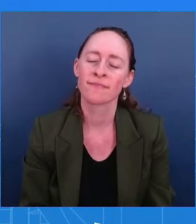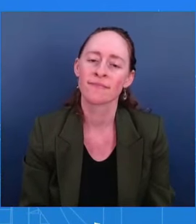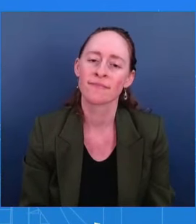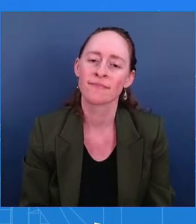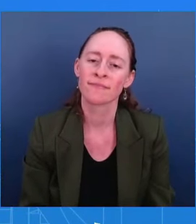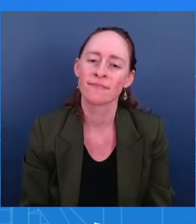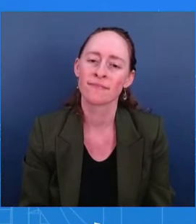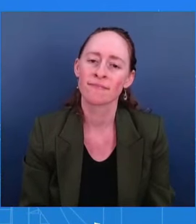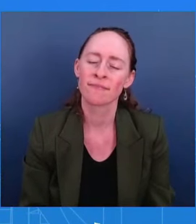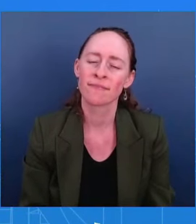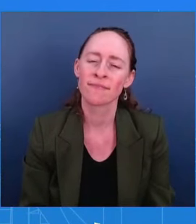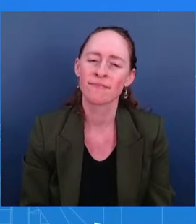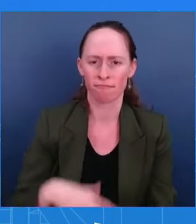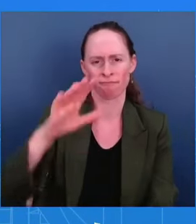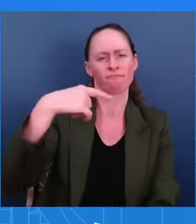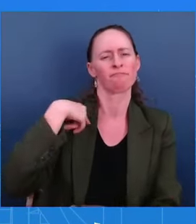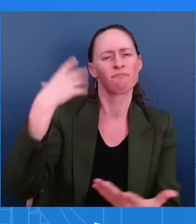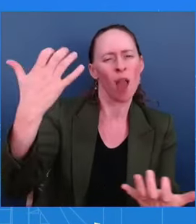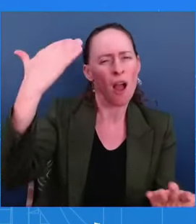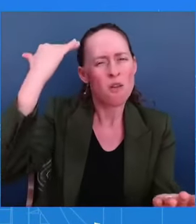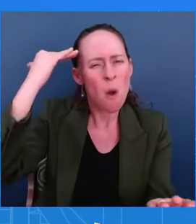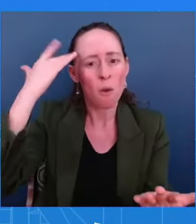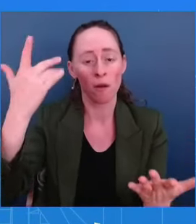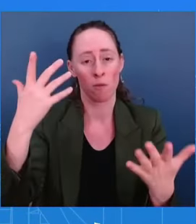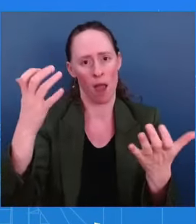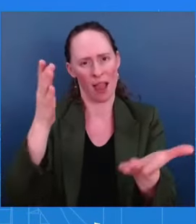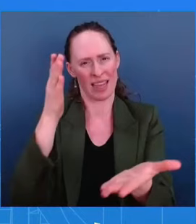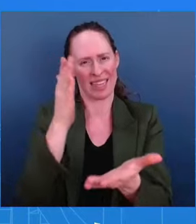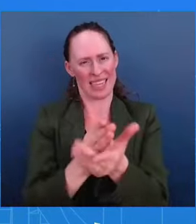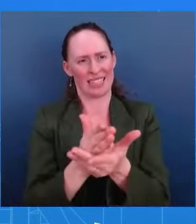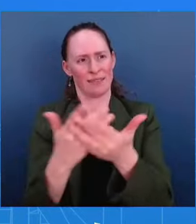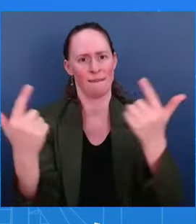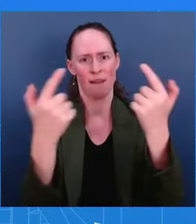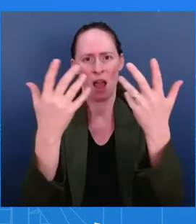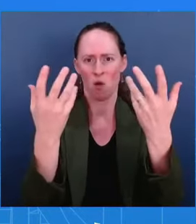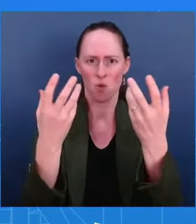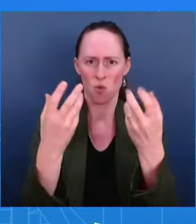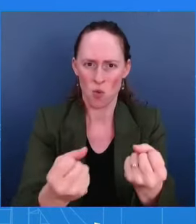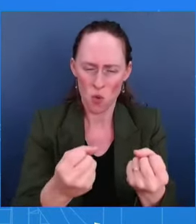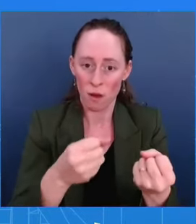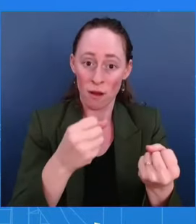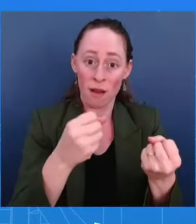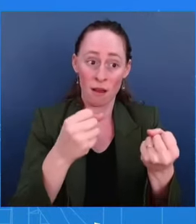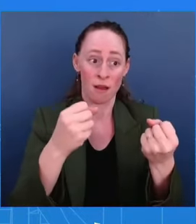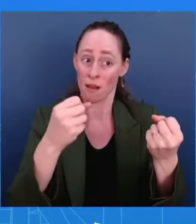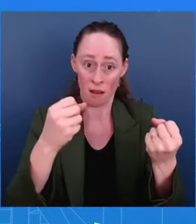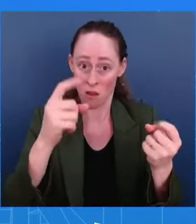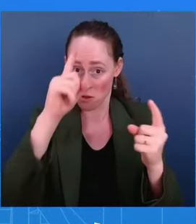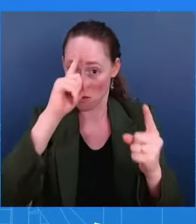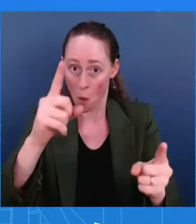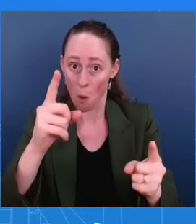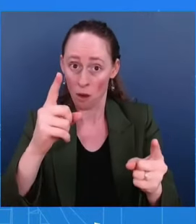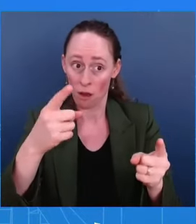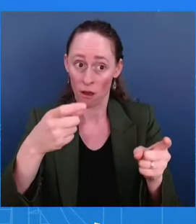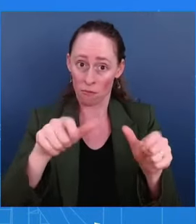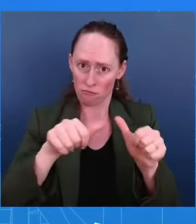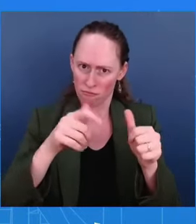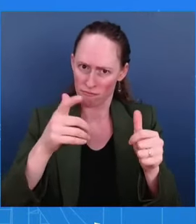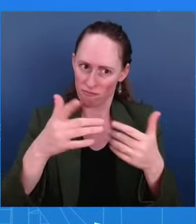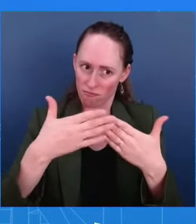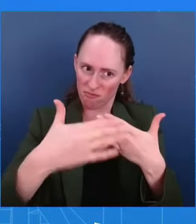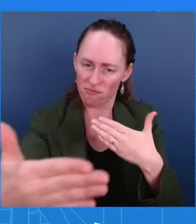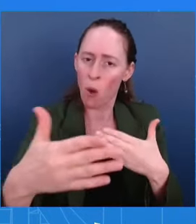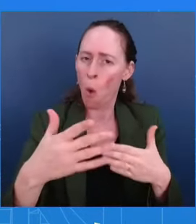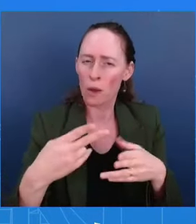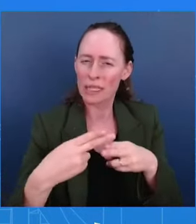he mean a permanent ceasefire at this point, or does he mean one long enough to allow the hostages to be released? Well, it's a little bit of both.